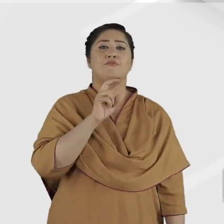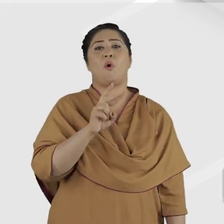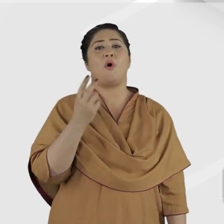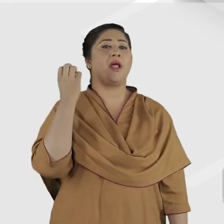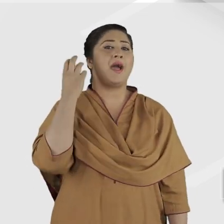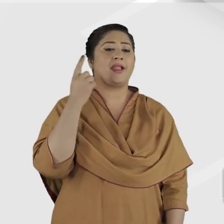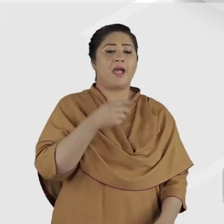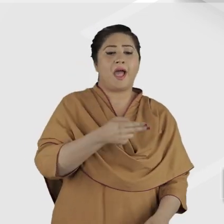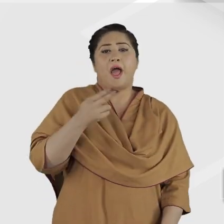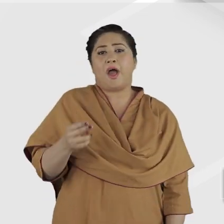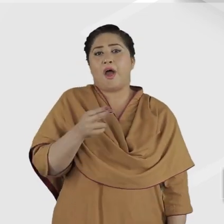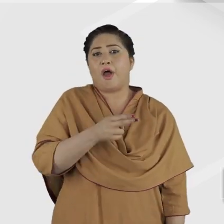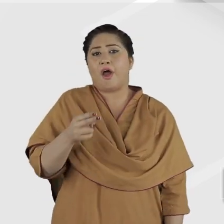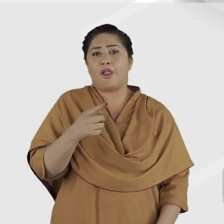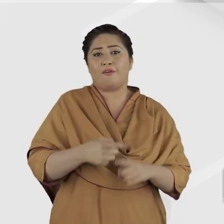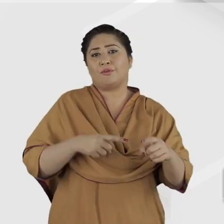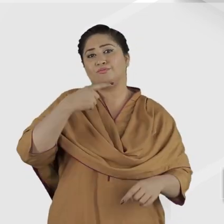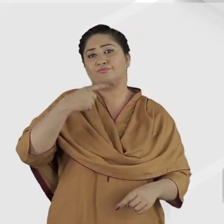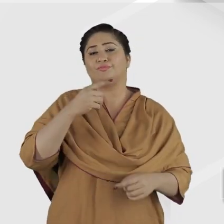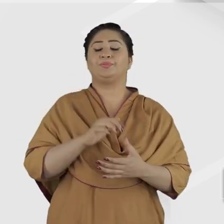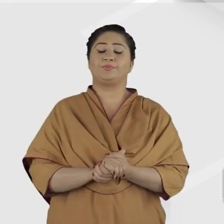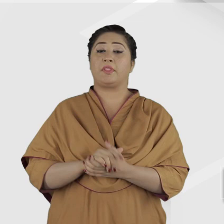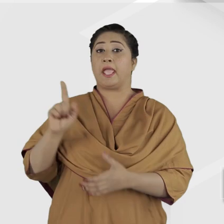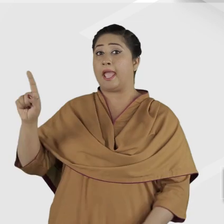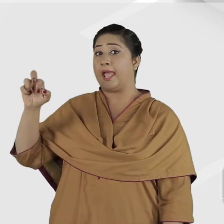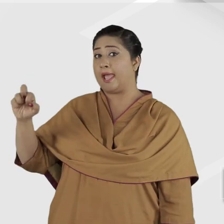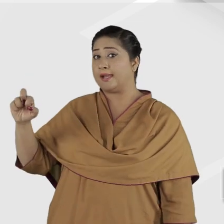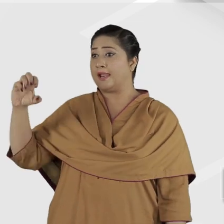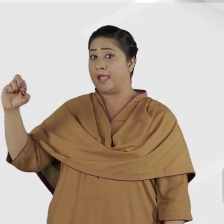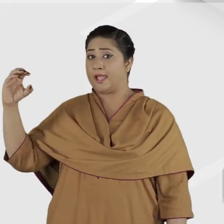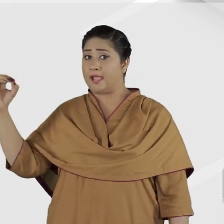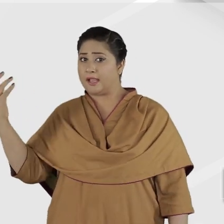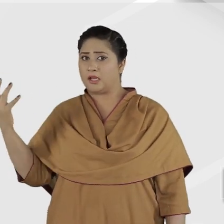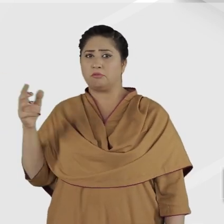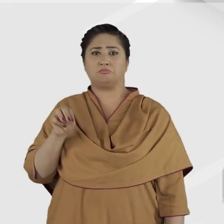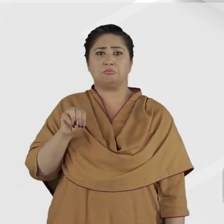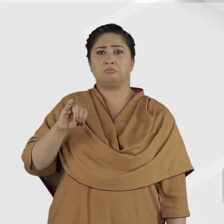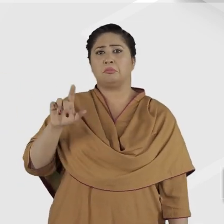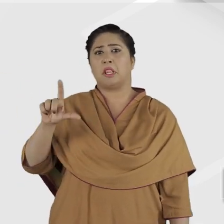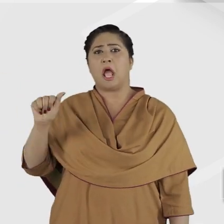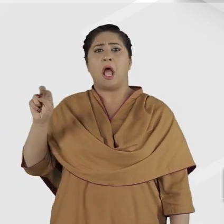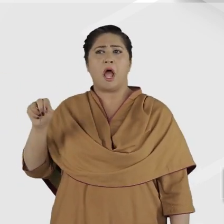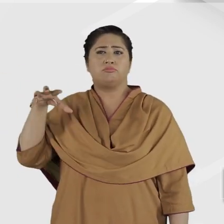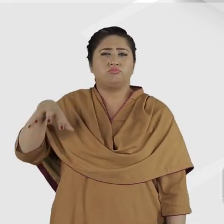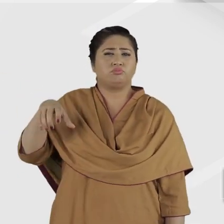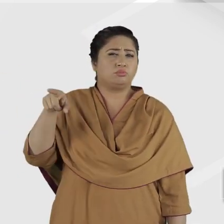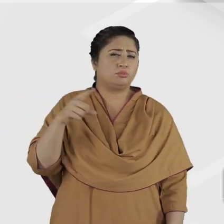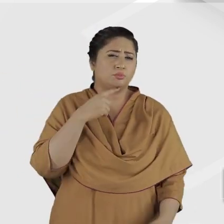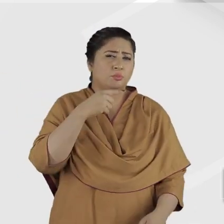and hard of hearing. In 1880, the Milan Congress, in Europe,